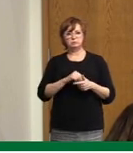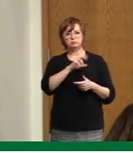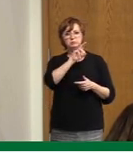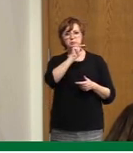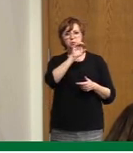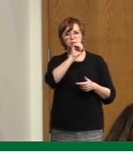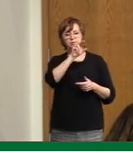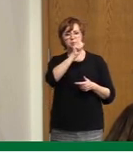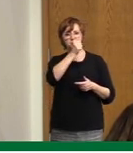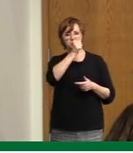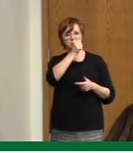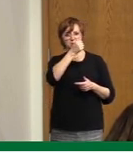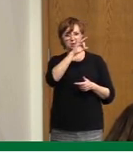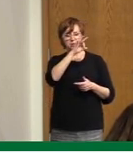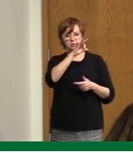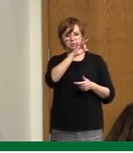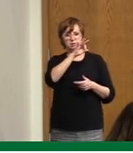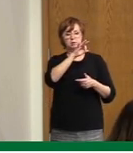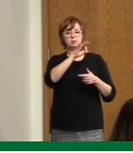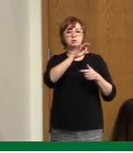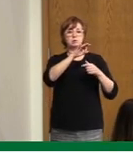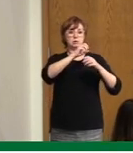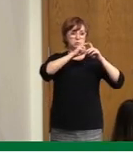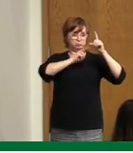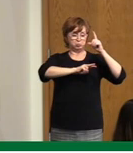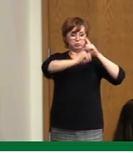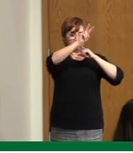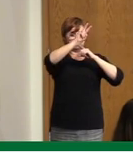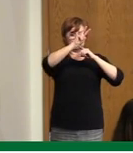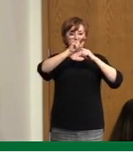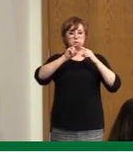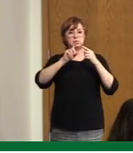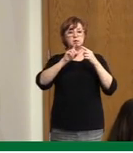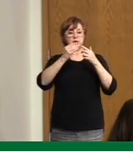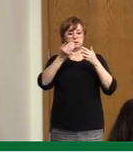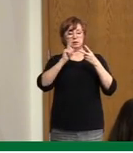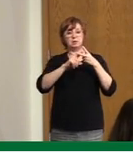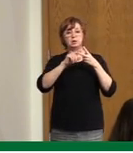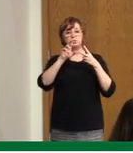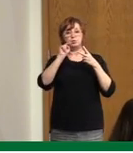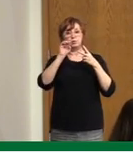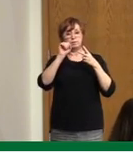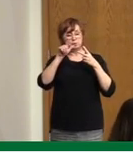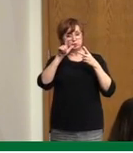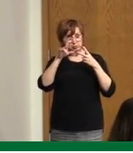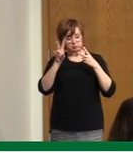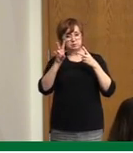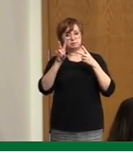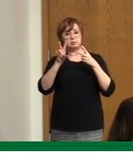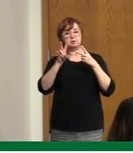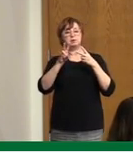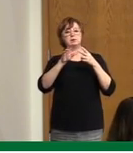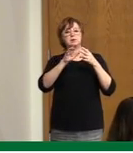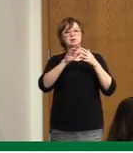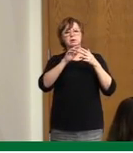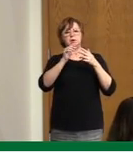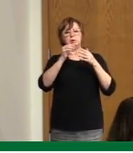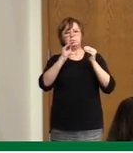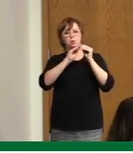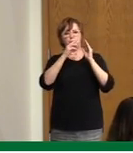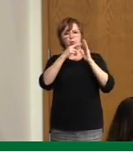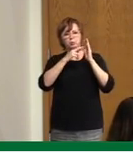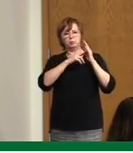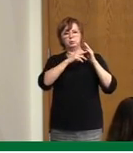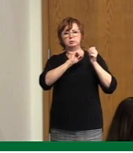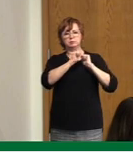the November 27th measures are going to have an enhanced impact. We're already seeing that in terms of obviously no further outbreaks in sports